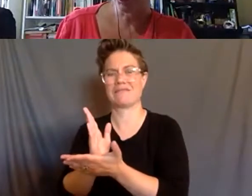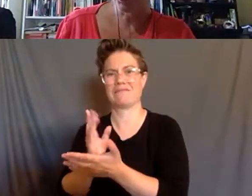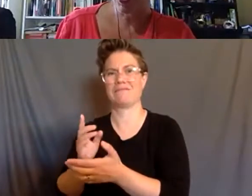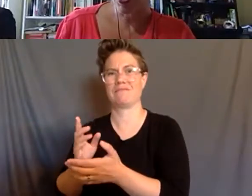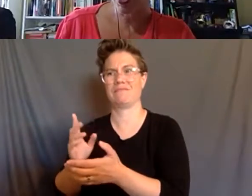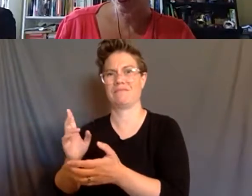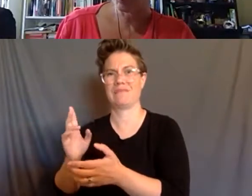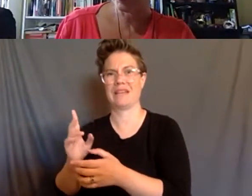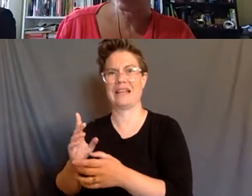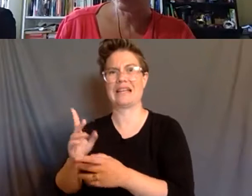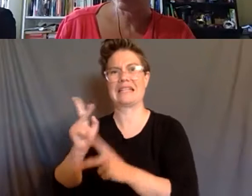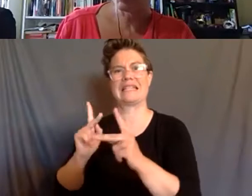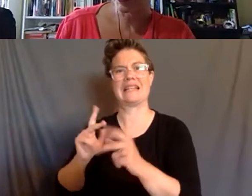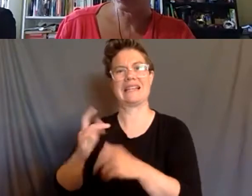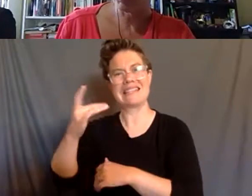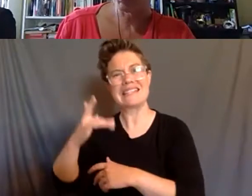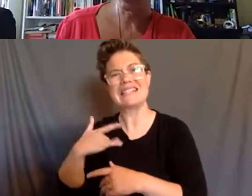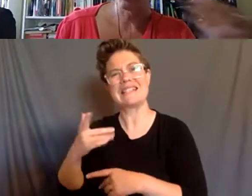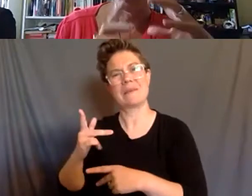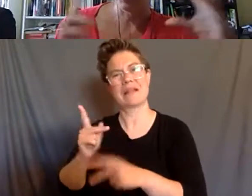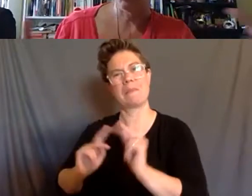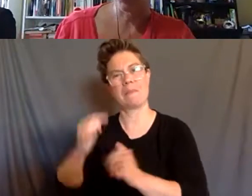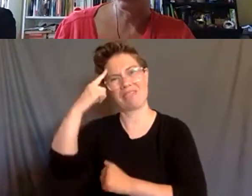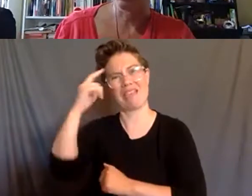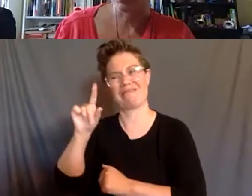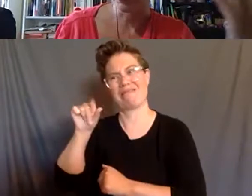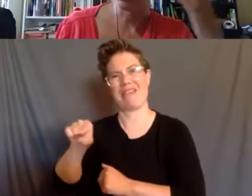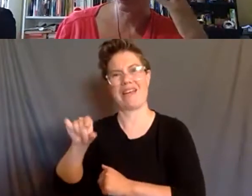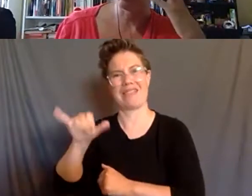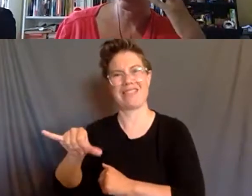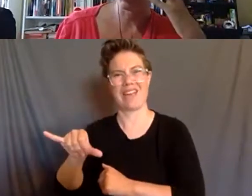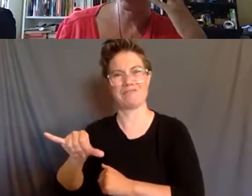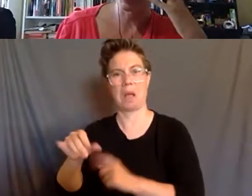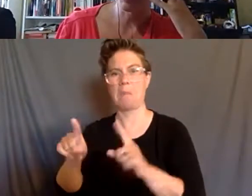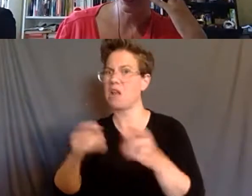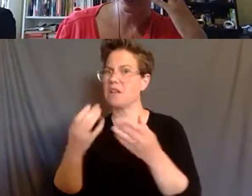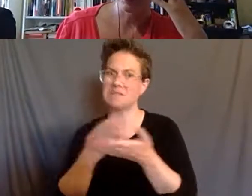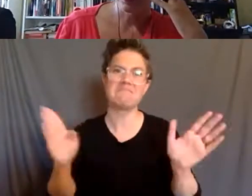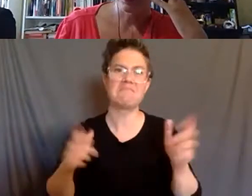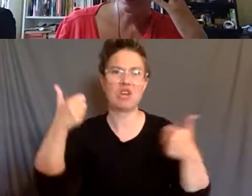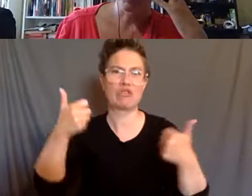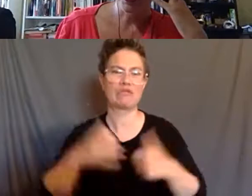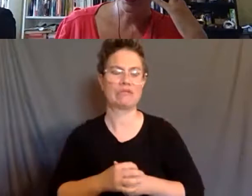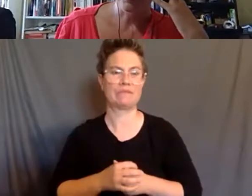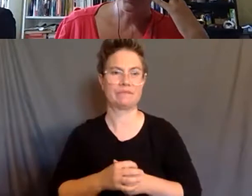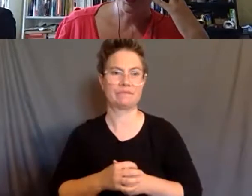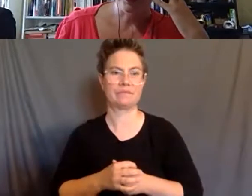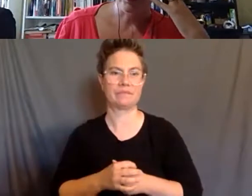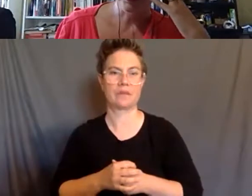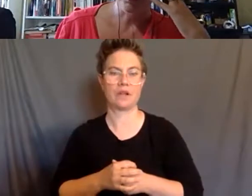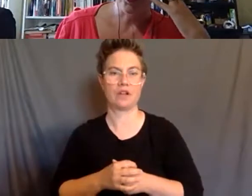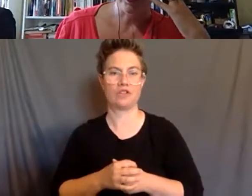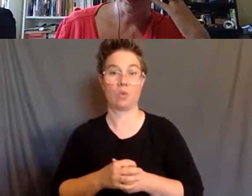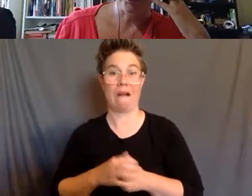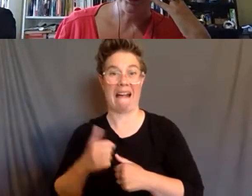So I want to say that when we bring disability broadly defined, one of the things we can see is what I